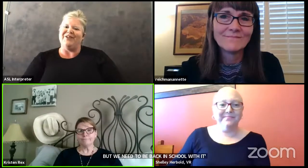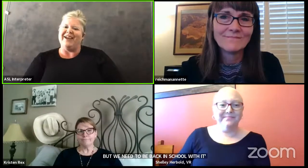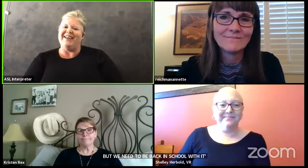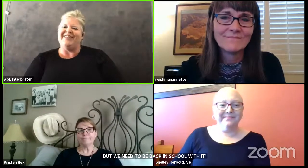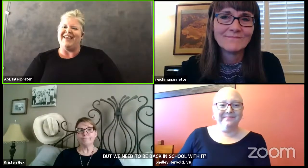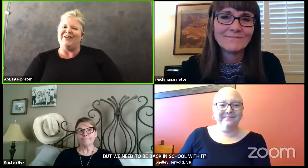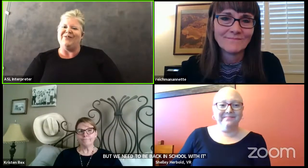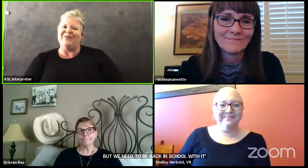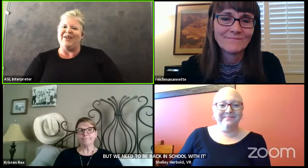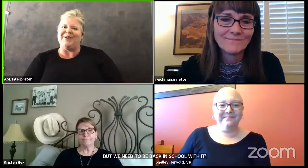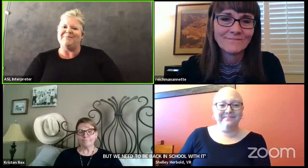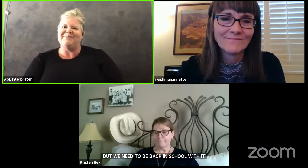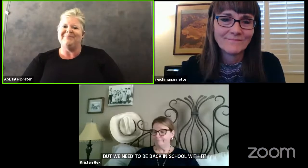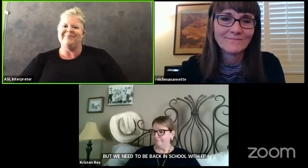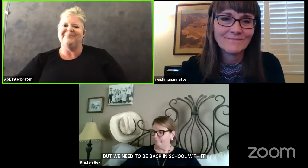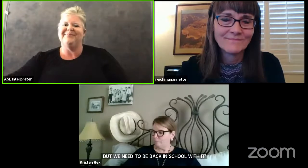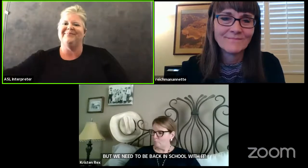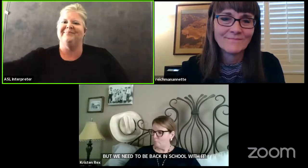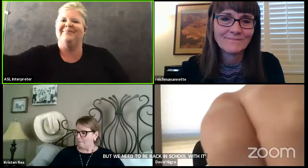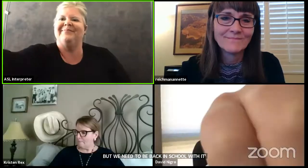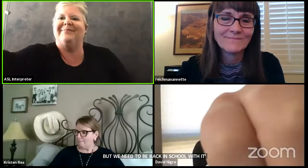All right. Great. Thank you for that.